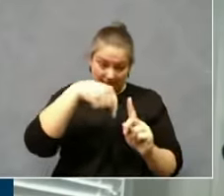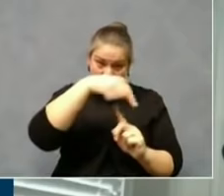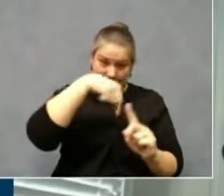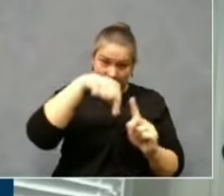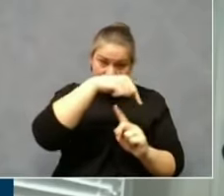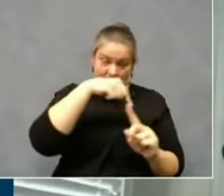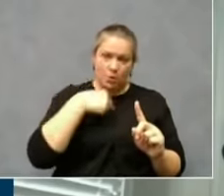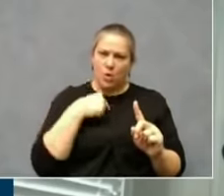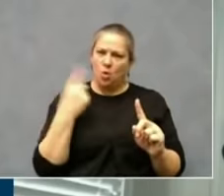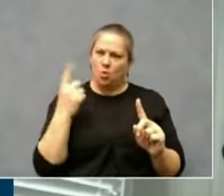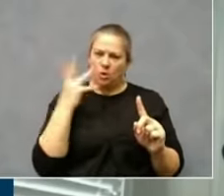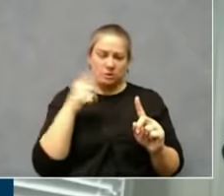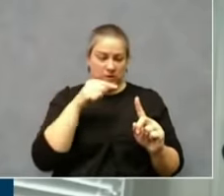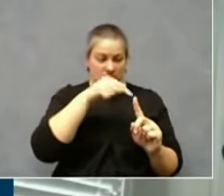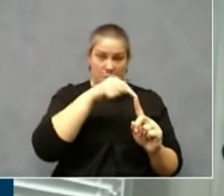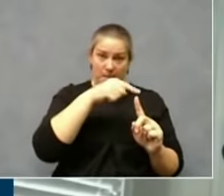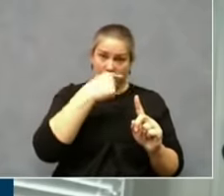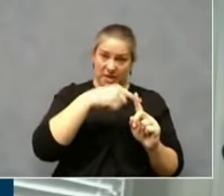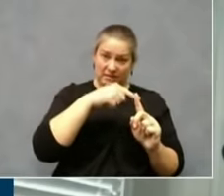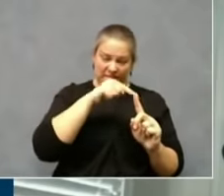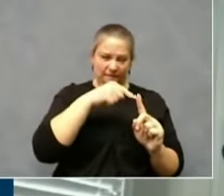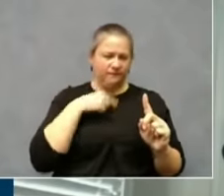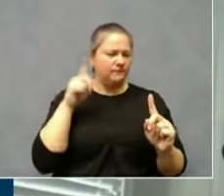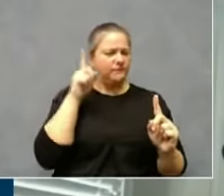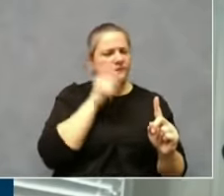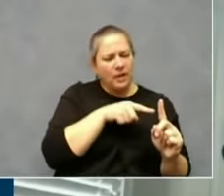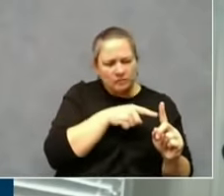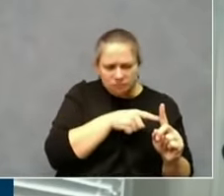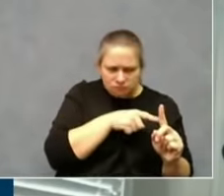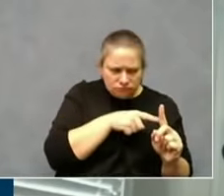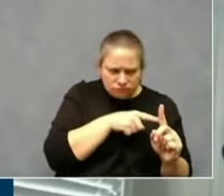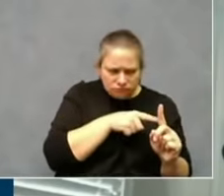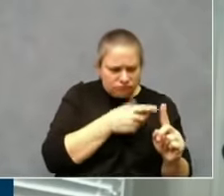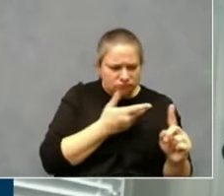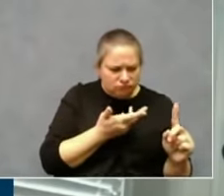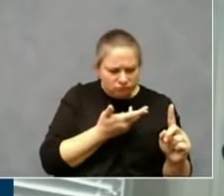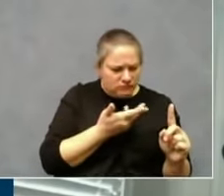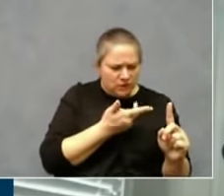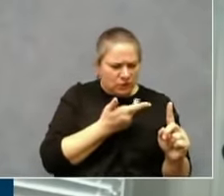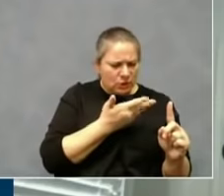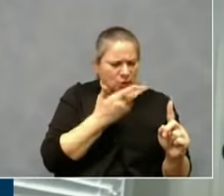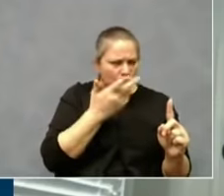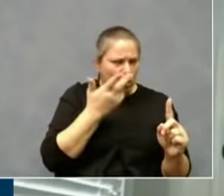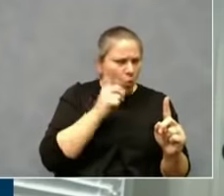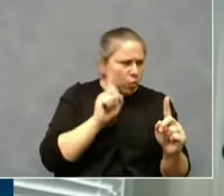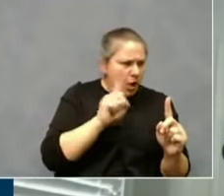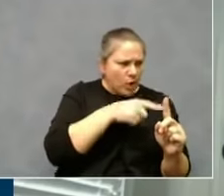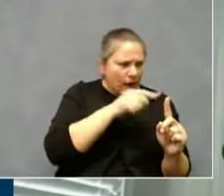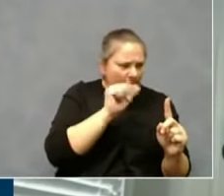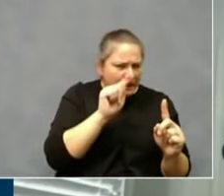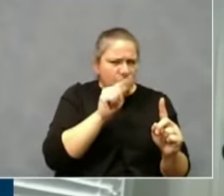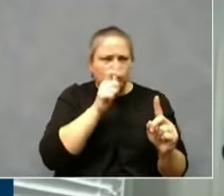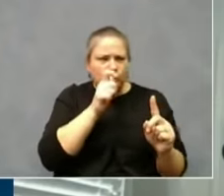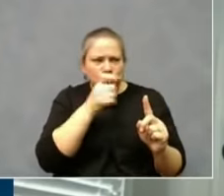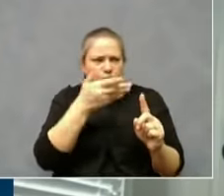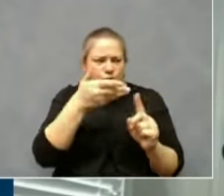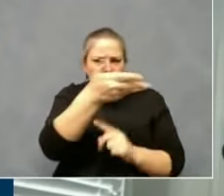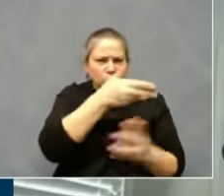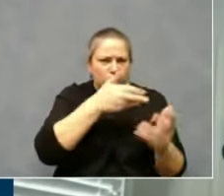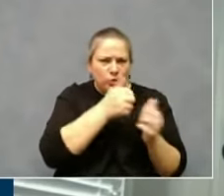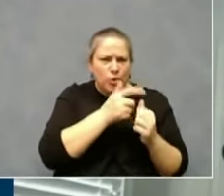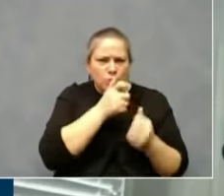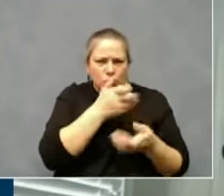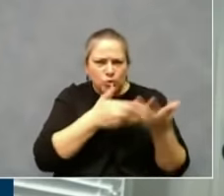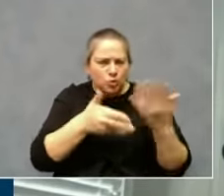disease. And we attempt to contact them to notify them of their potential exposure and provide them information about